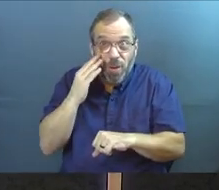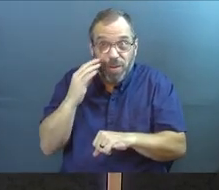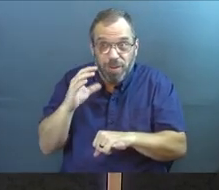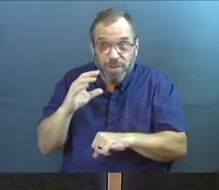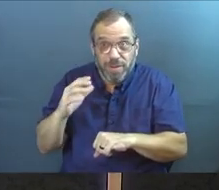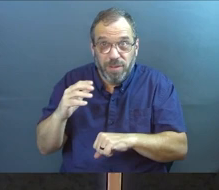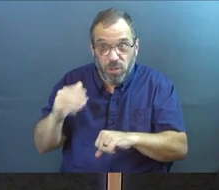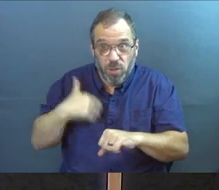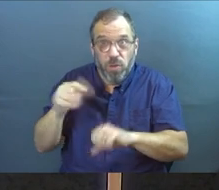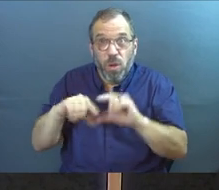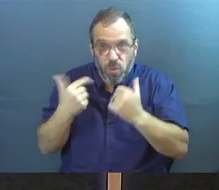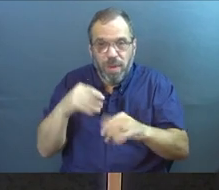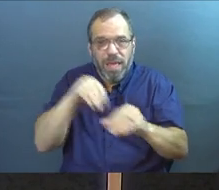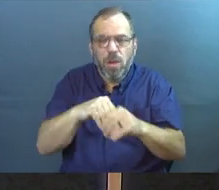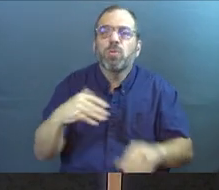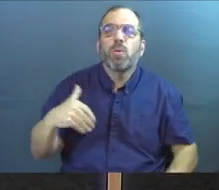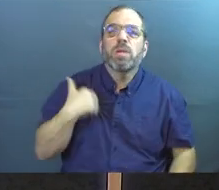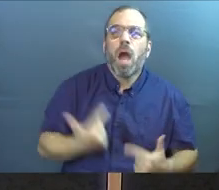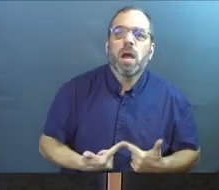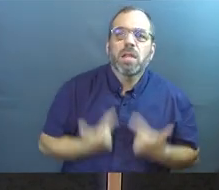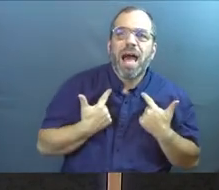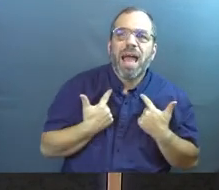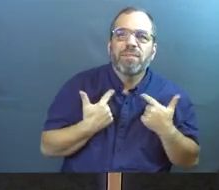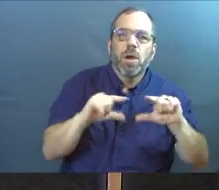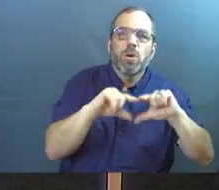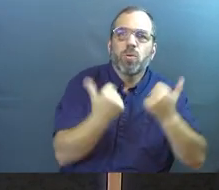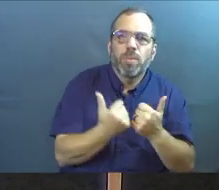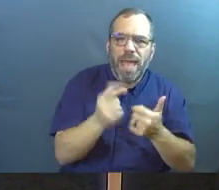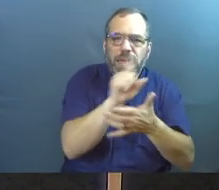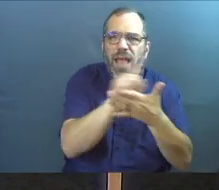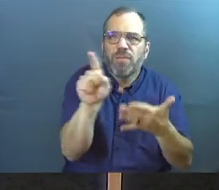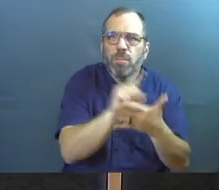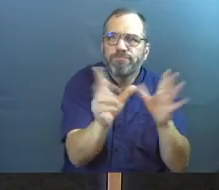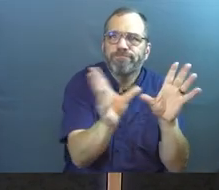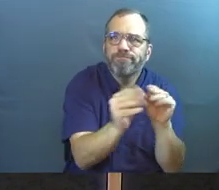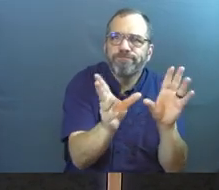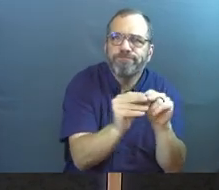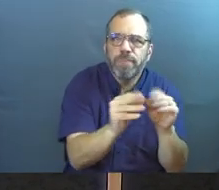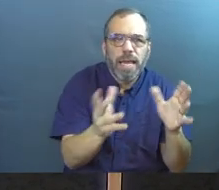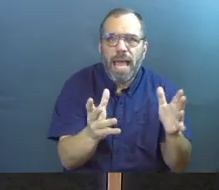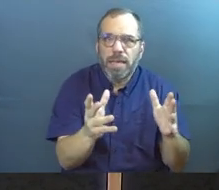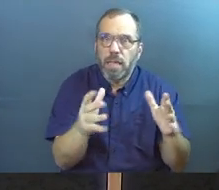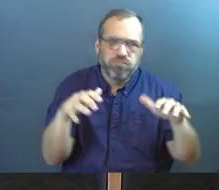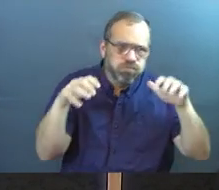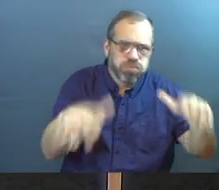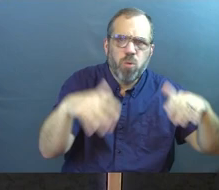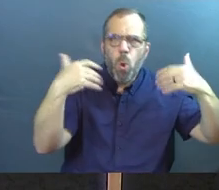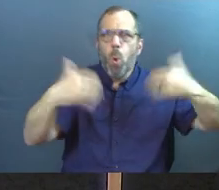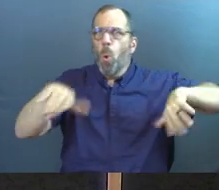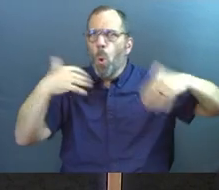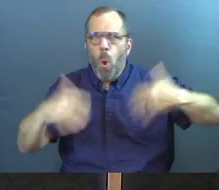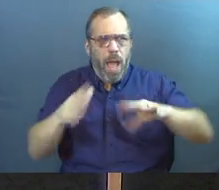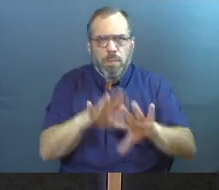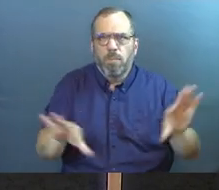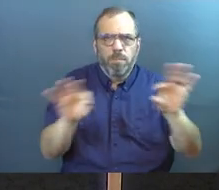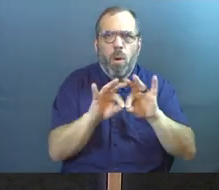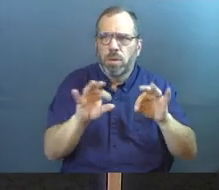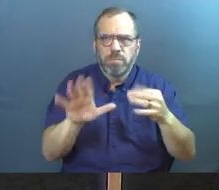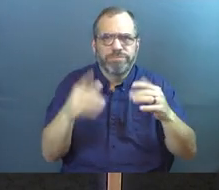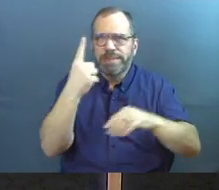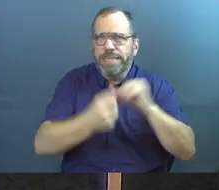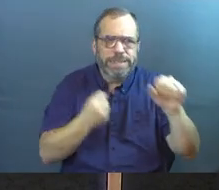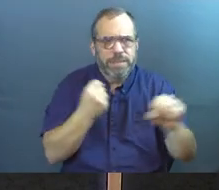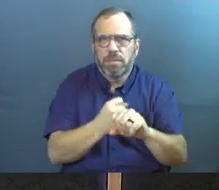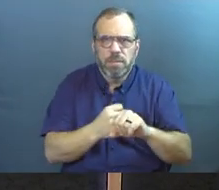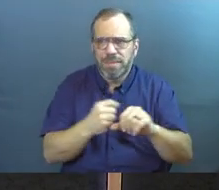youth group there, they can go to Young Life's youth group. And they have a weekly meeting. And it's massive, and it's this big deal. all throughout the